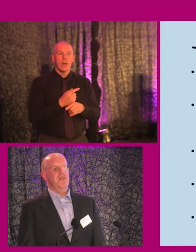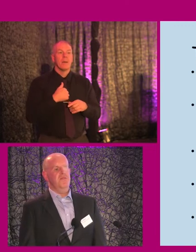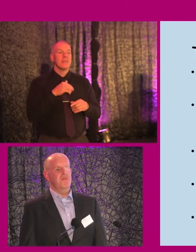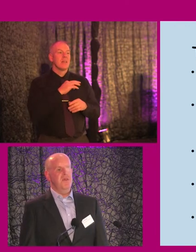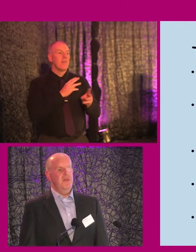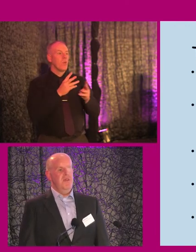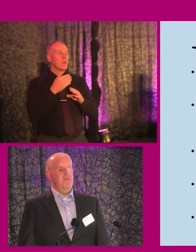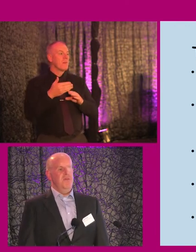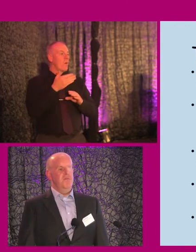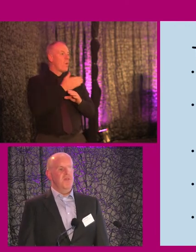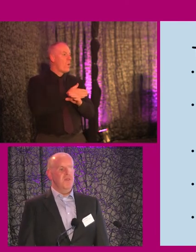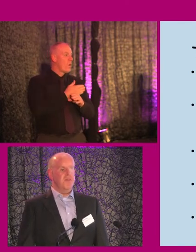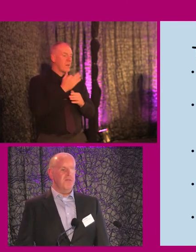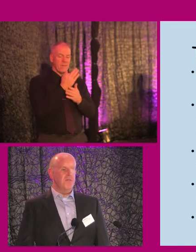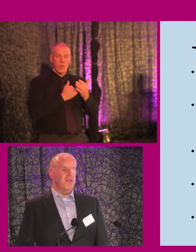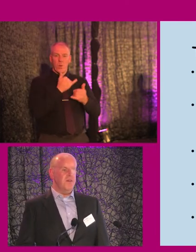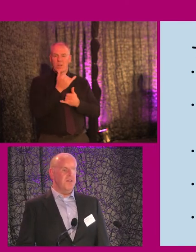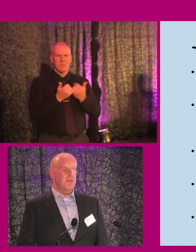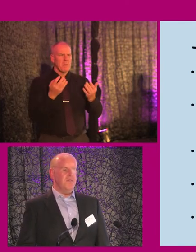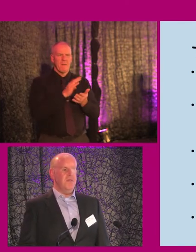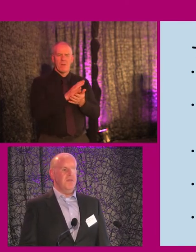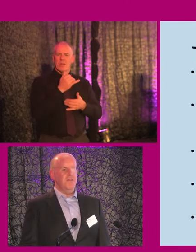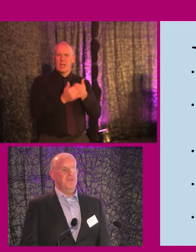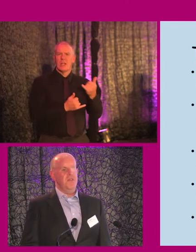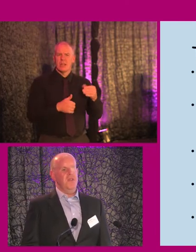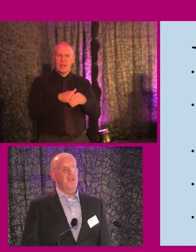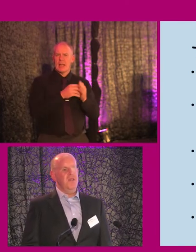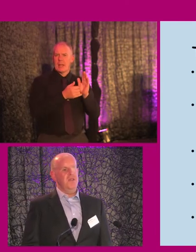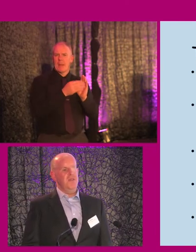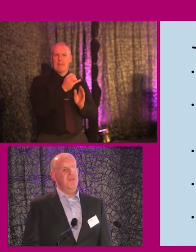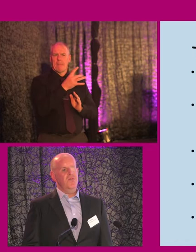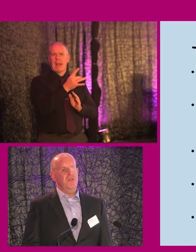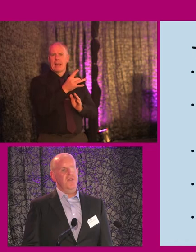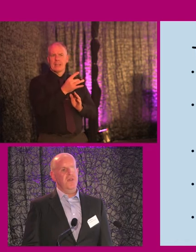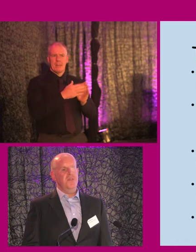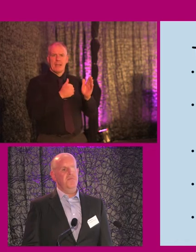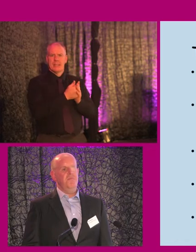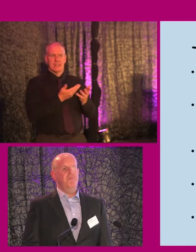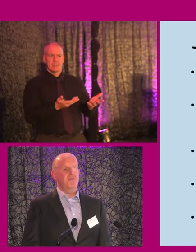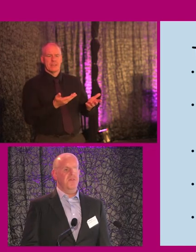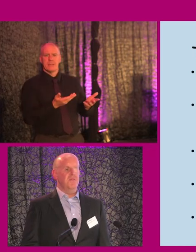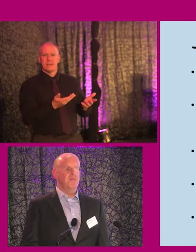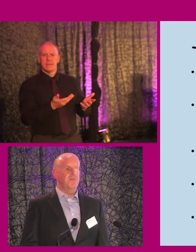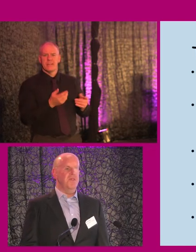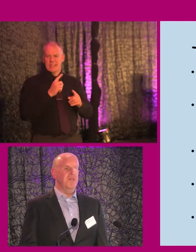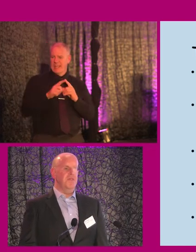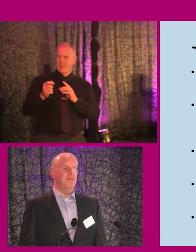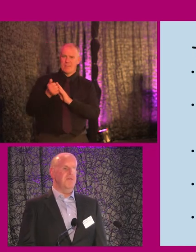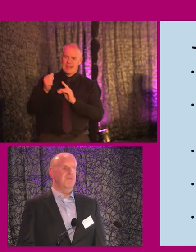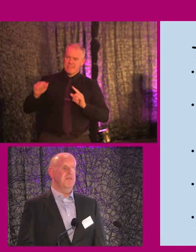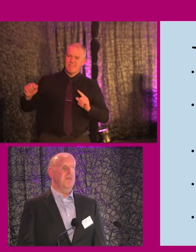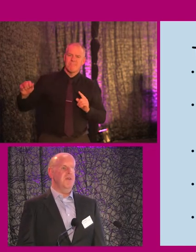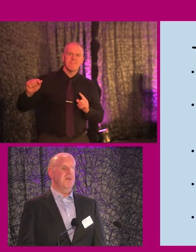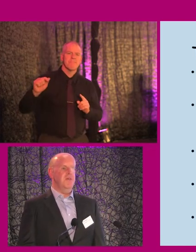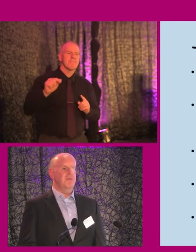as I said, for a number of years, think 14 odd years, 15 odd years in an industry in that place, bouncing around different buildings and